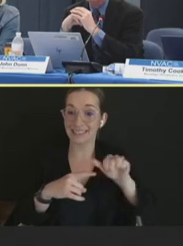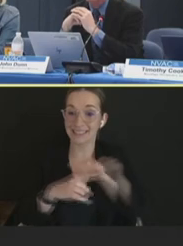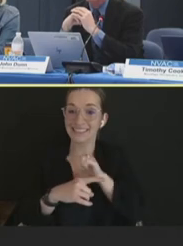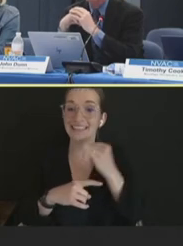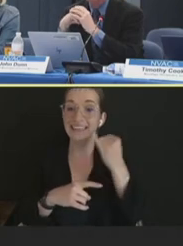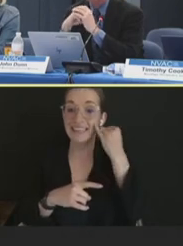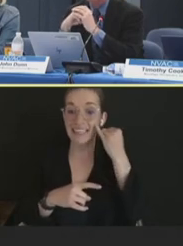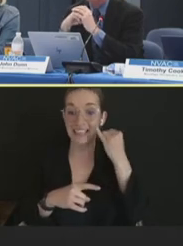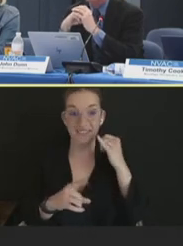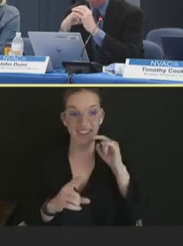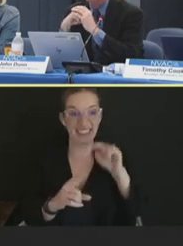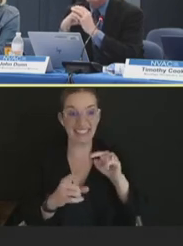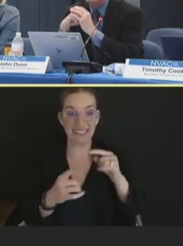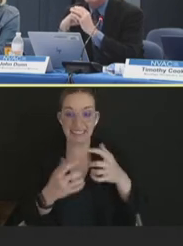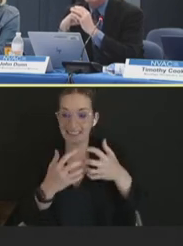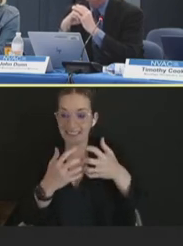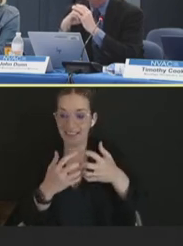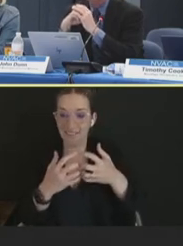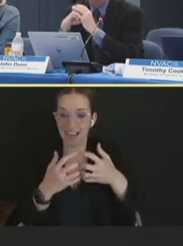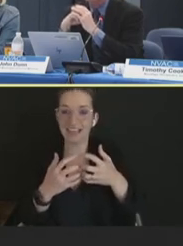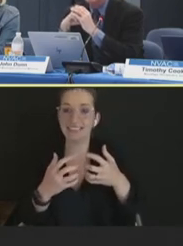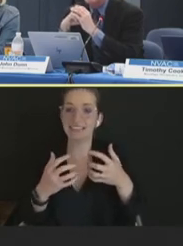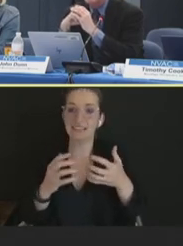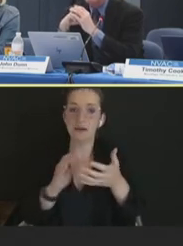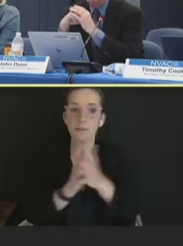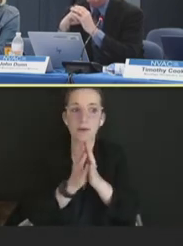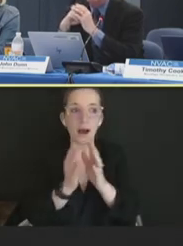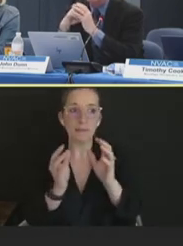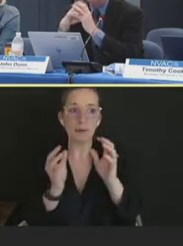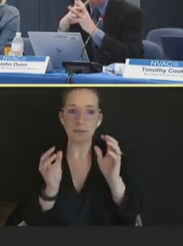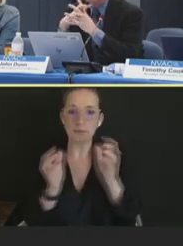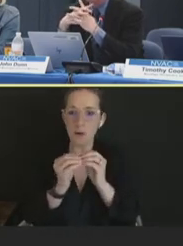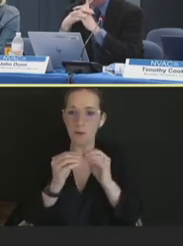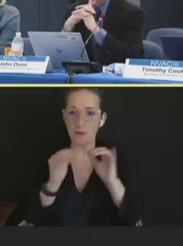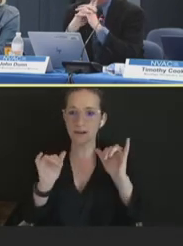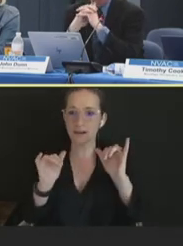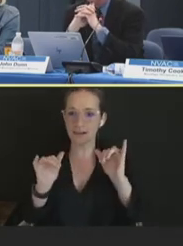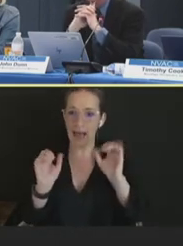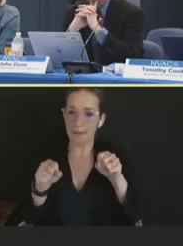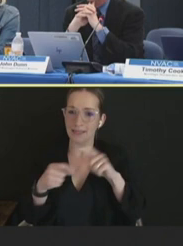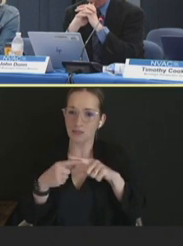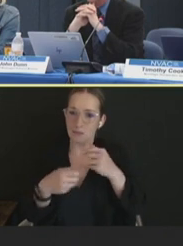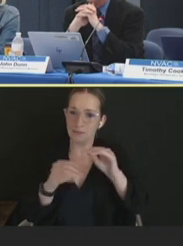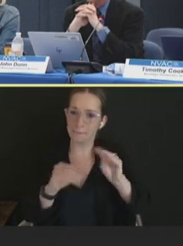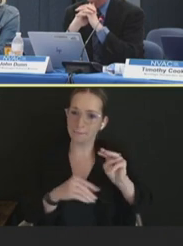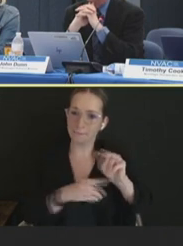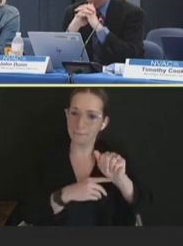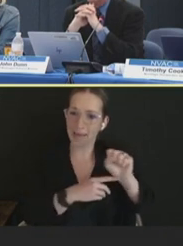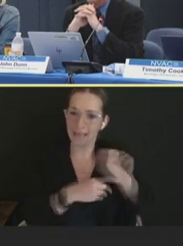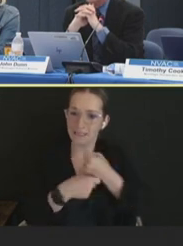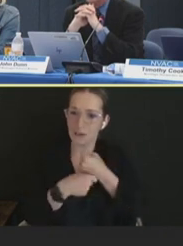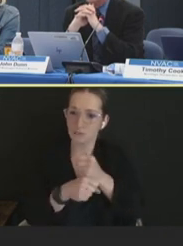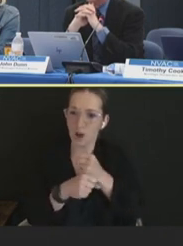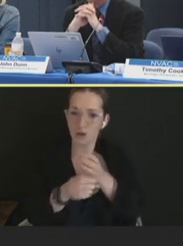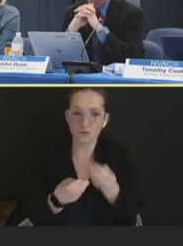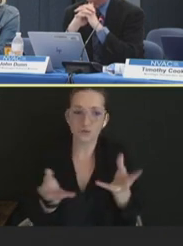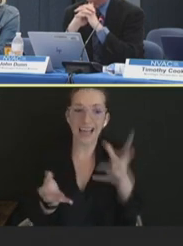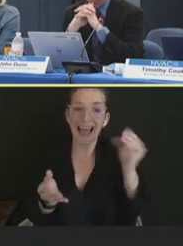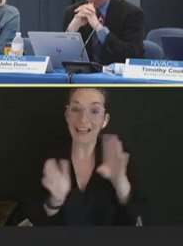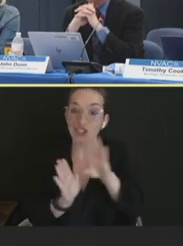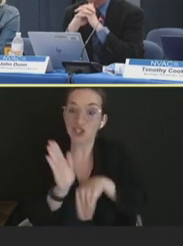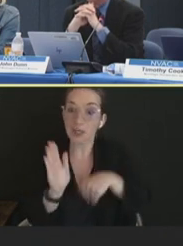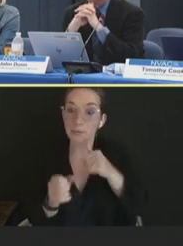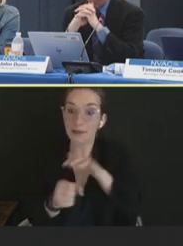point where they could be mass-produced enough and cheap enough to be used in general practices,